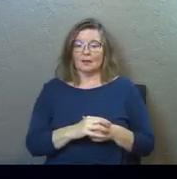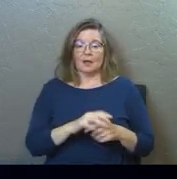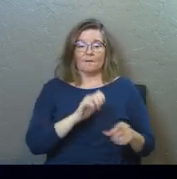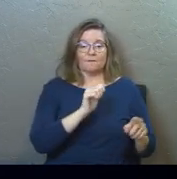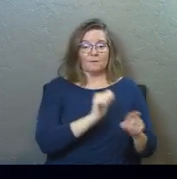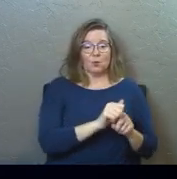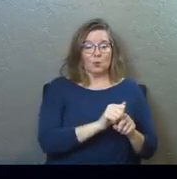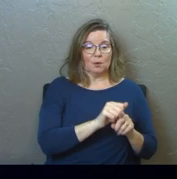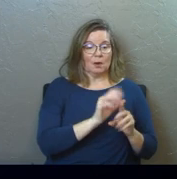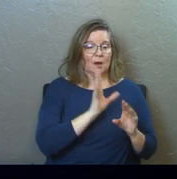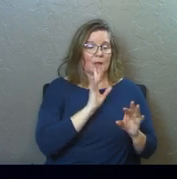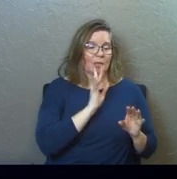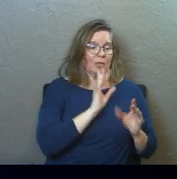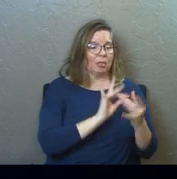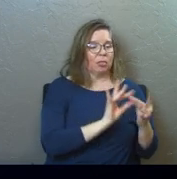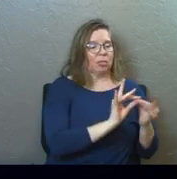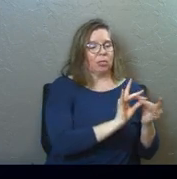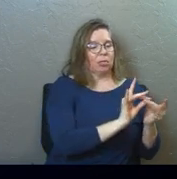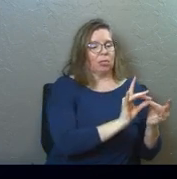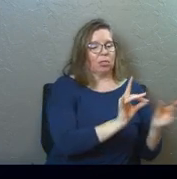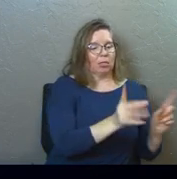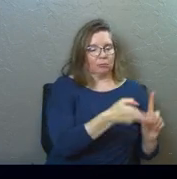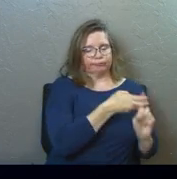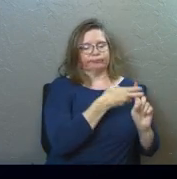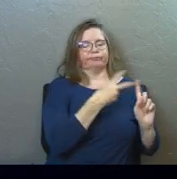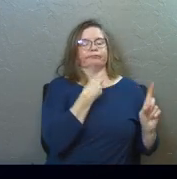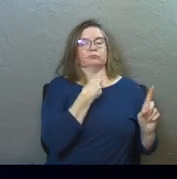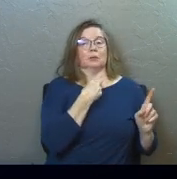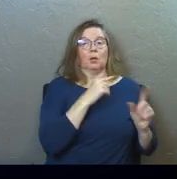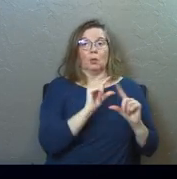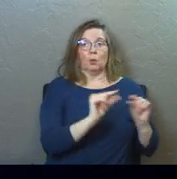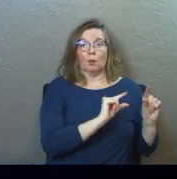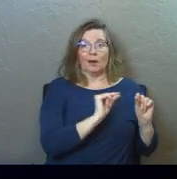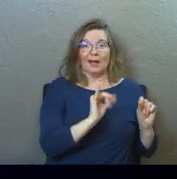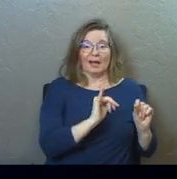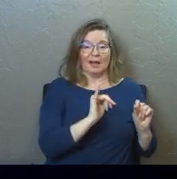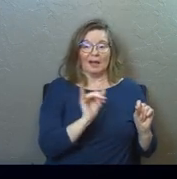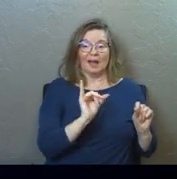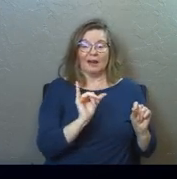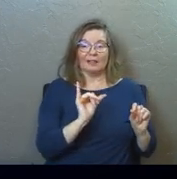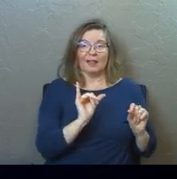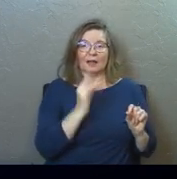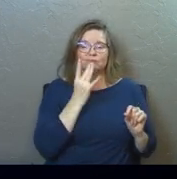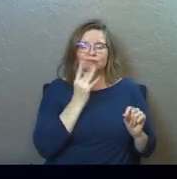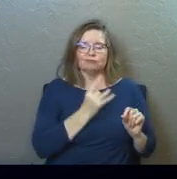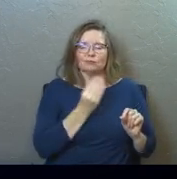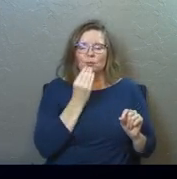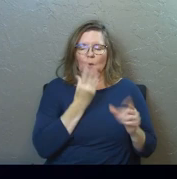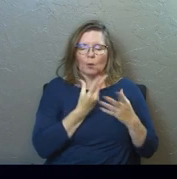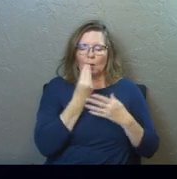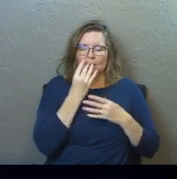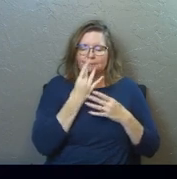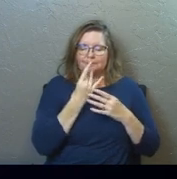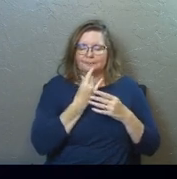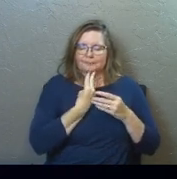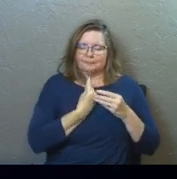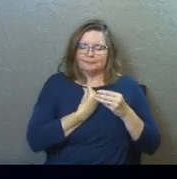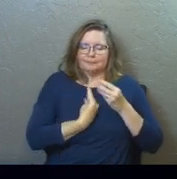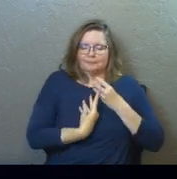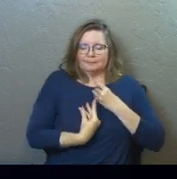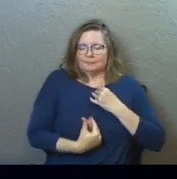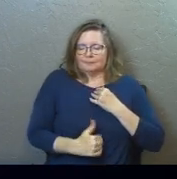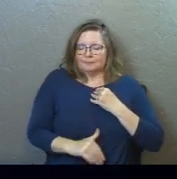fools are their undoing, and their lips are a snare to their very lives, the words of a gossip are like choice morsels, they go down to the